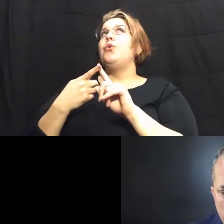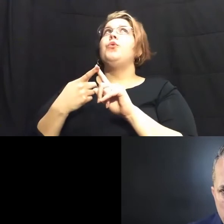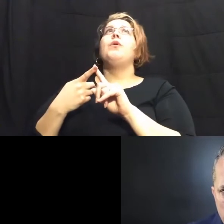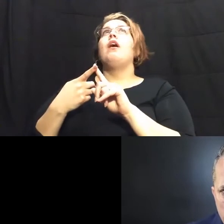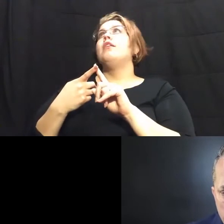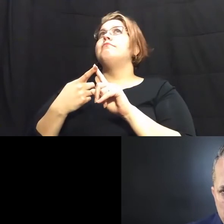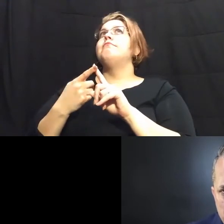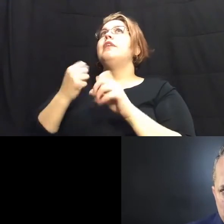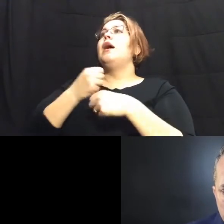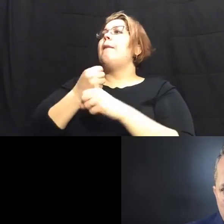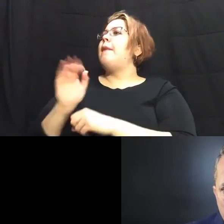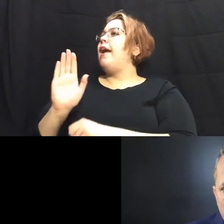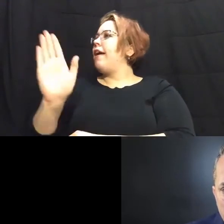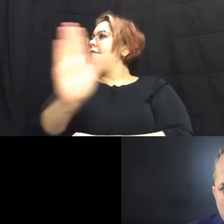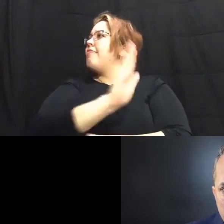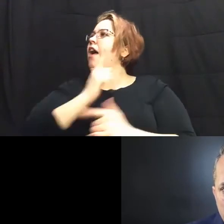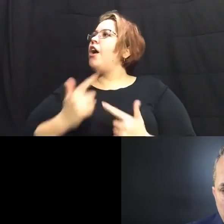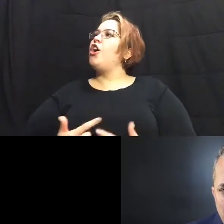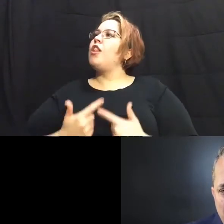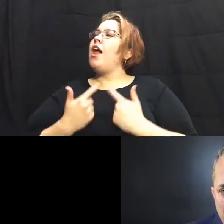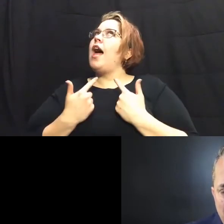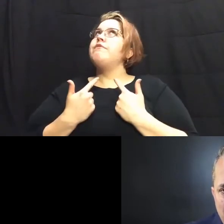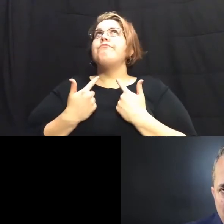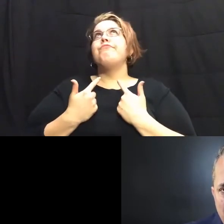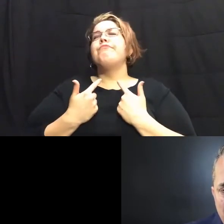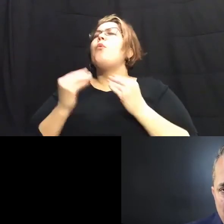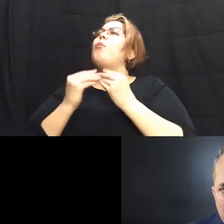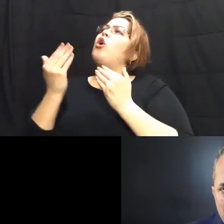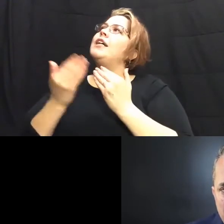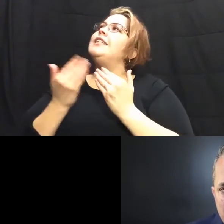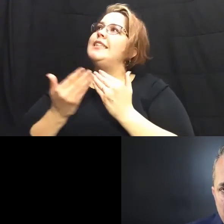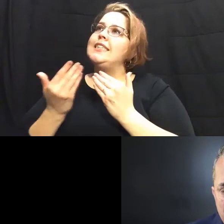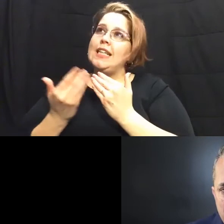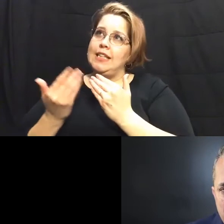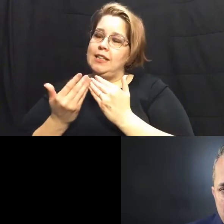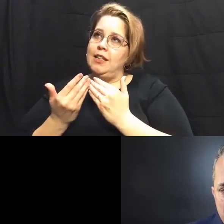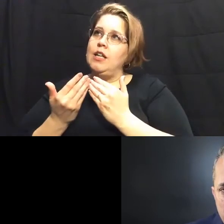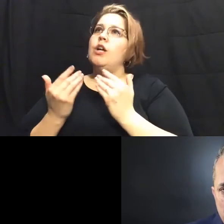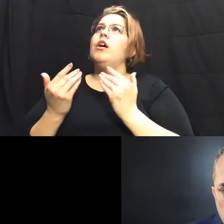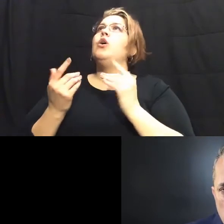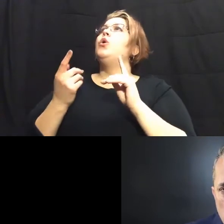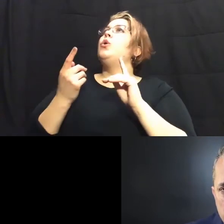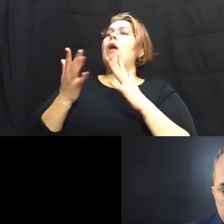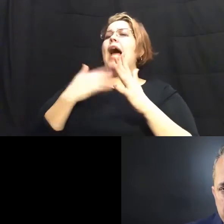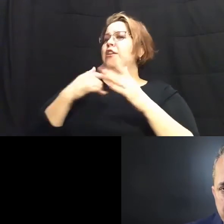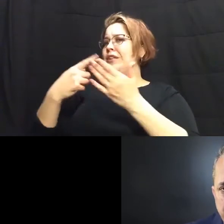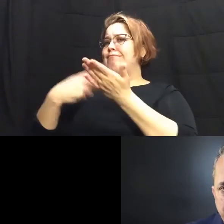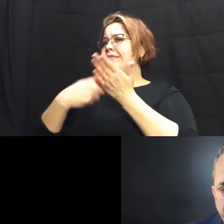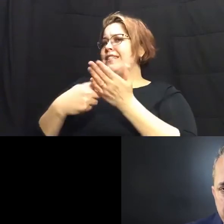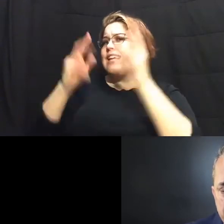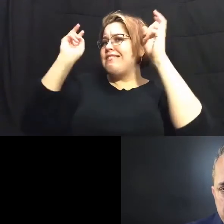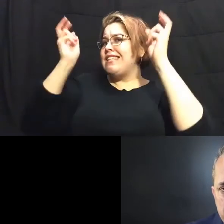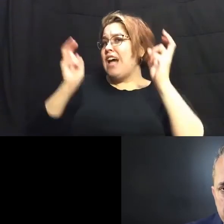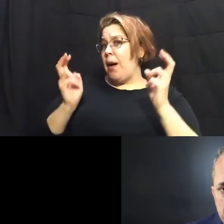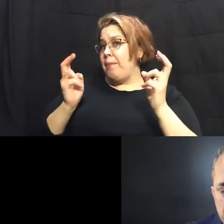their lives um easier uh um to and you can touch on some of the topics that